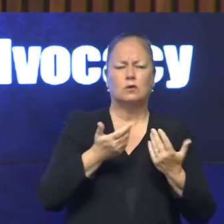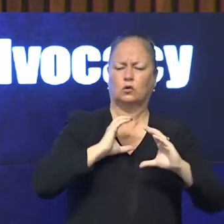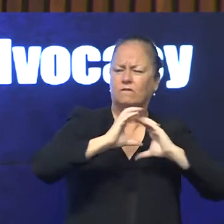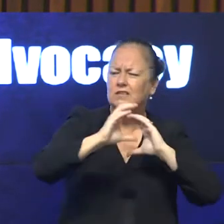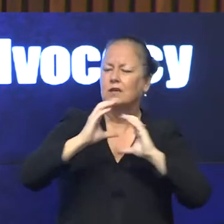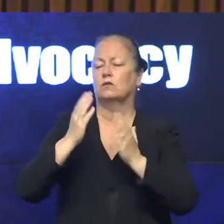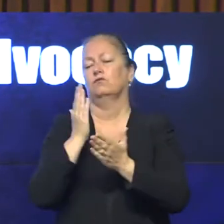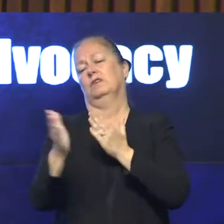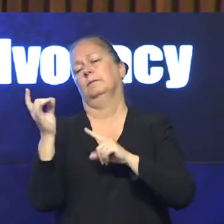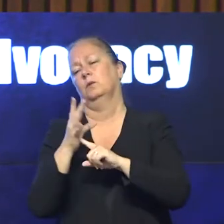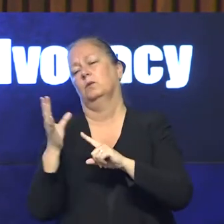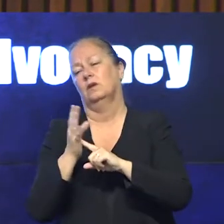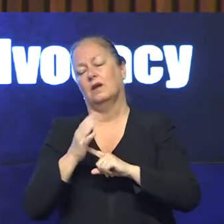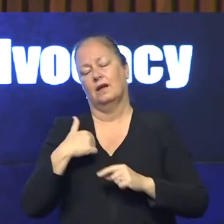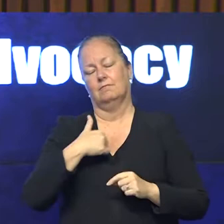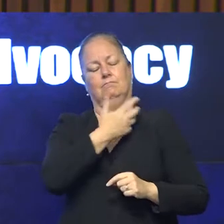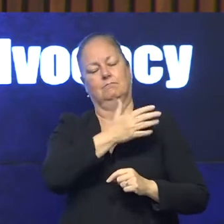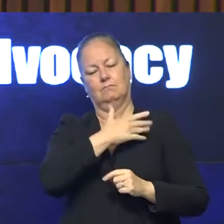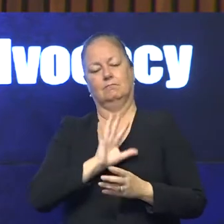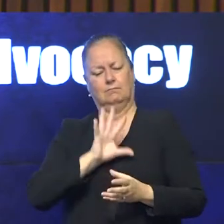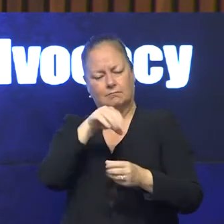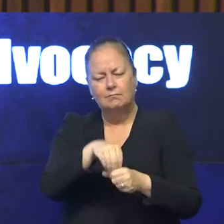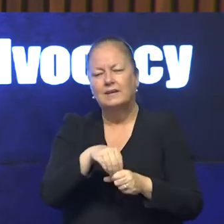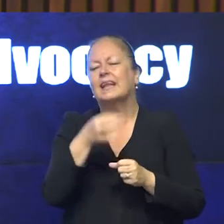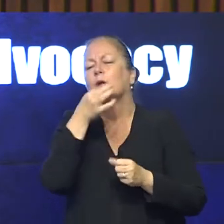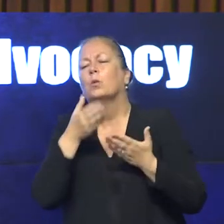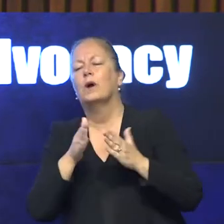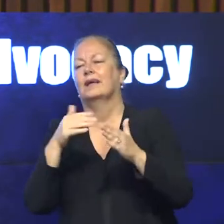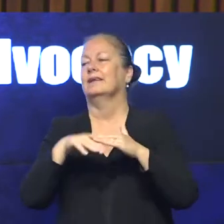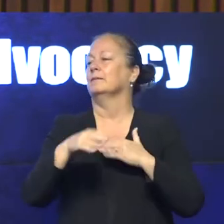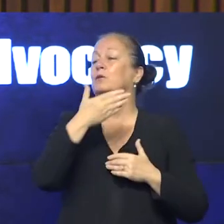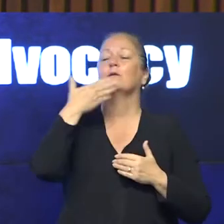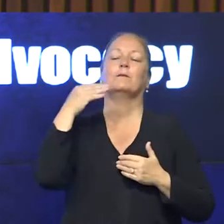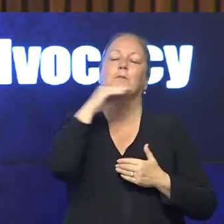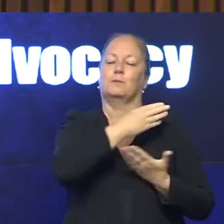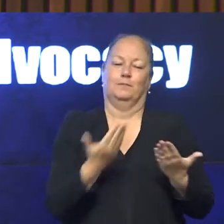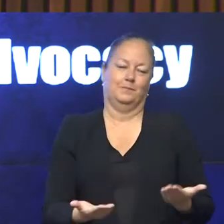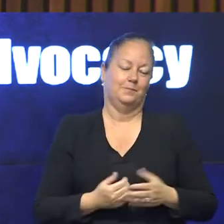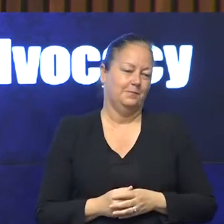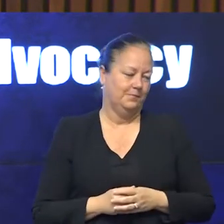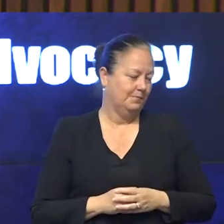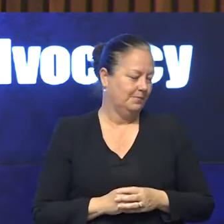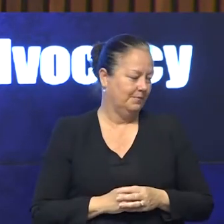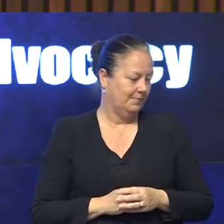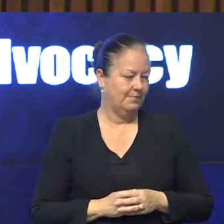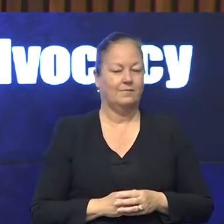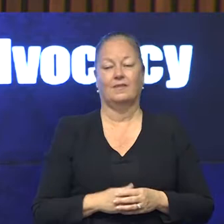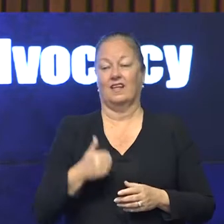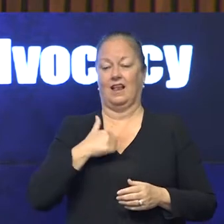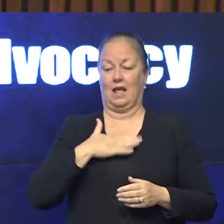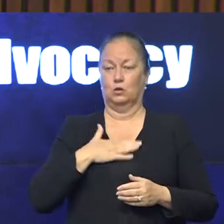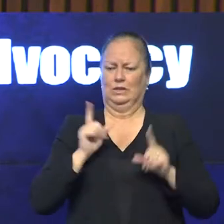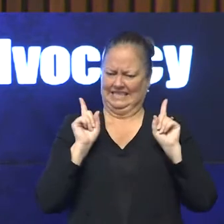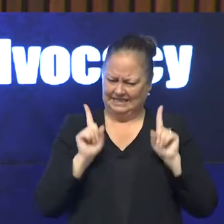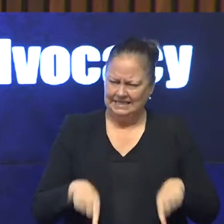so many. And it is a privilege for me to be a small part of that in beautiful Melbourne today. I would like to get our formal proceedings